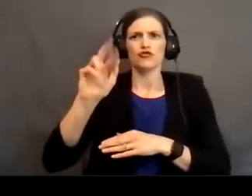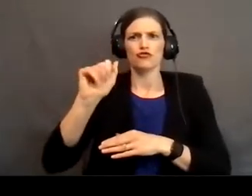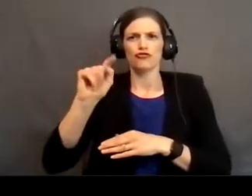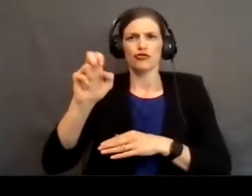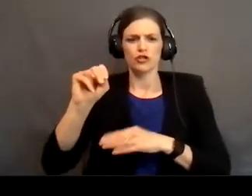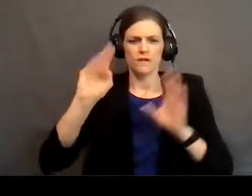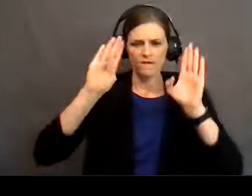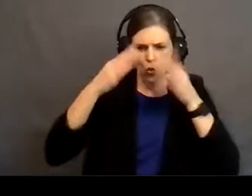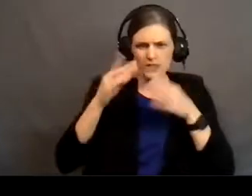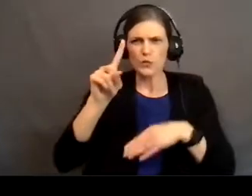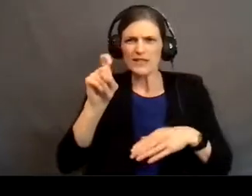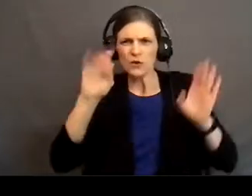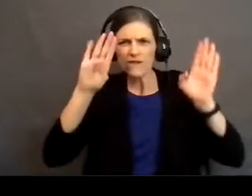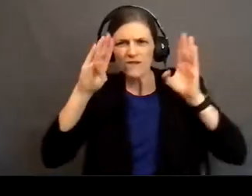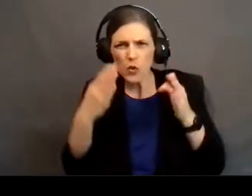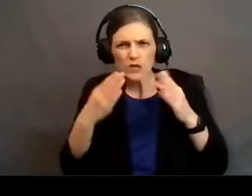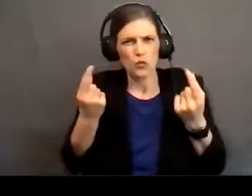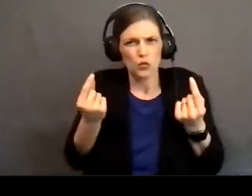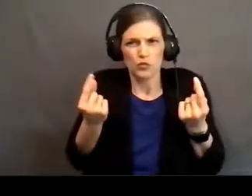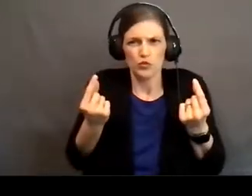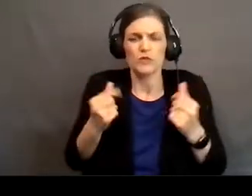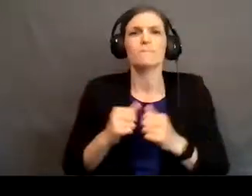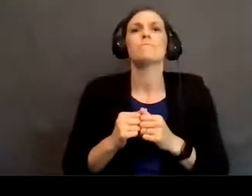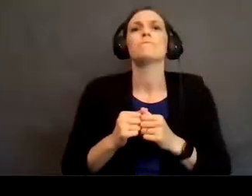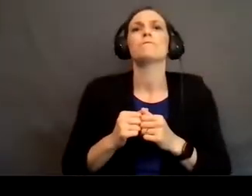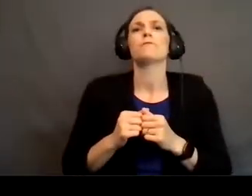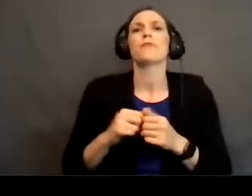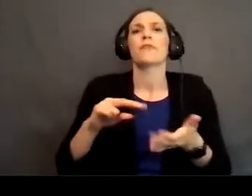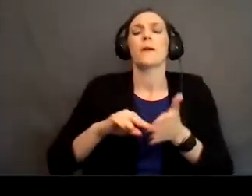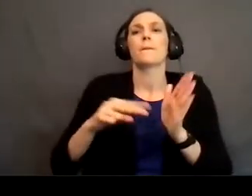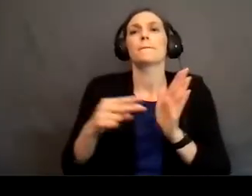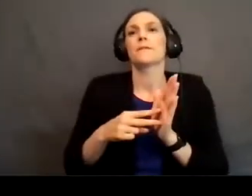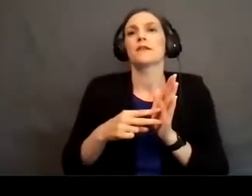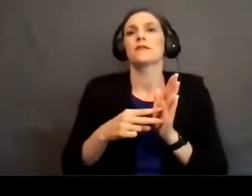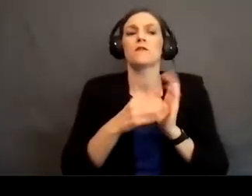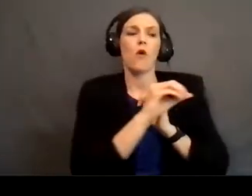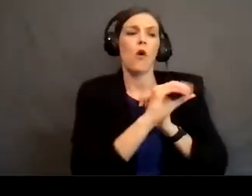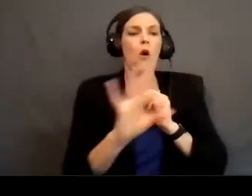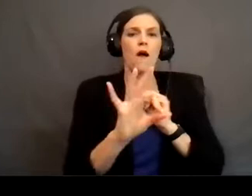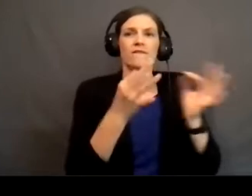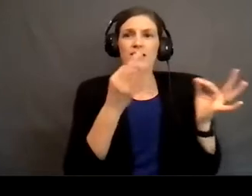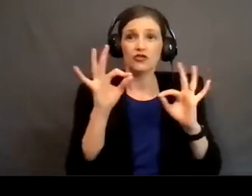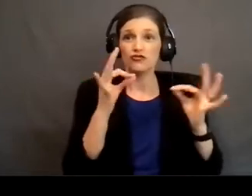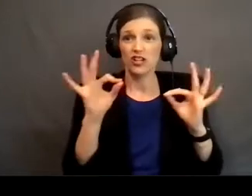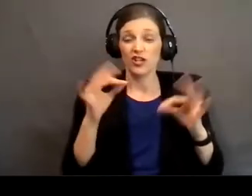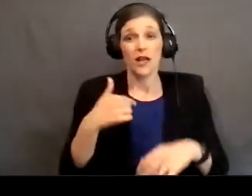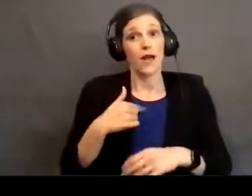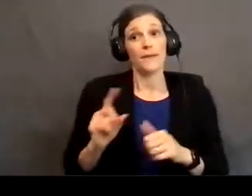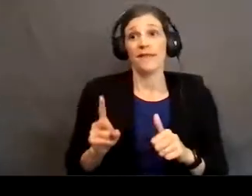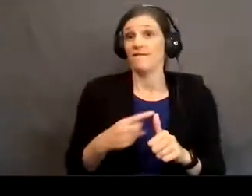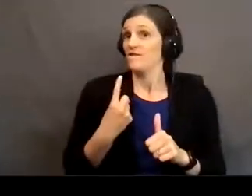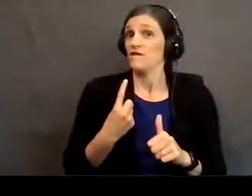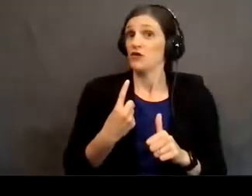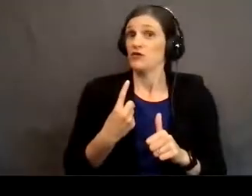we need to focus on what we're doing. So it means shutting off our distractions. And I will be the first